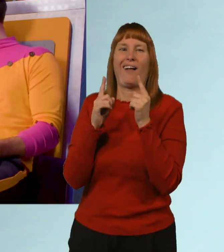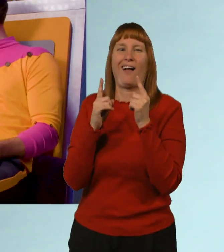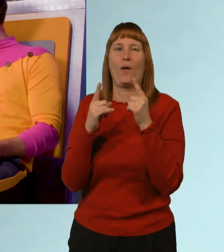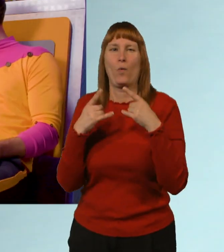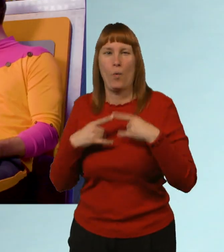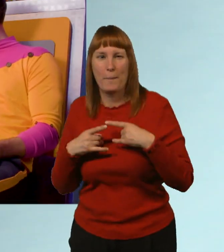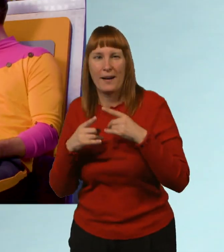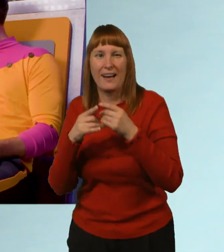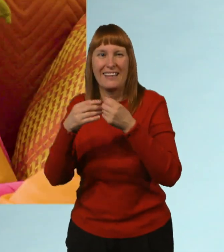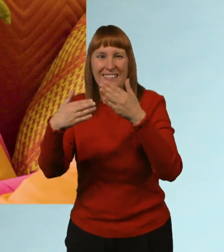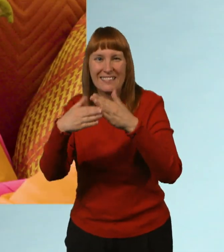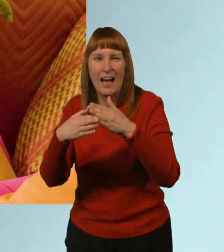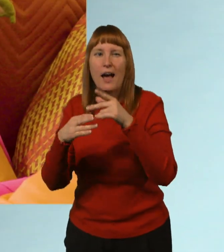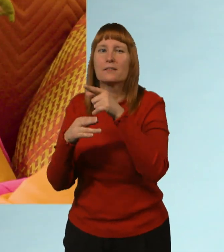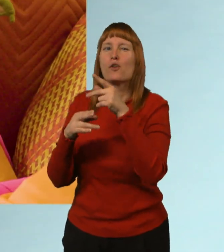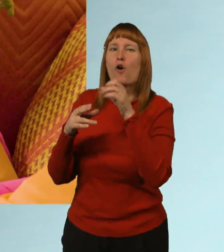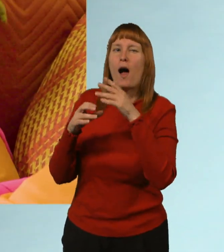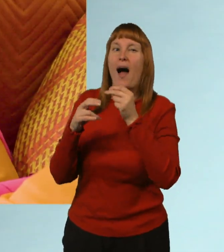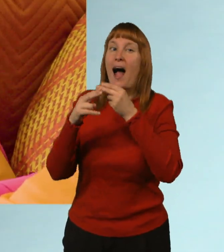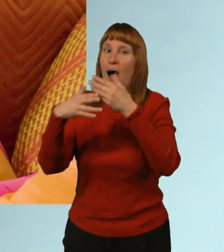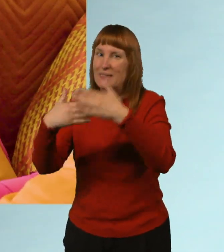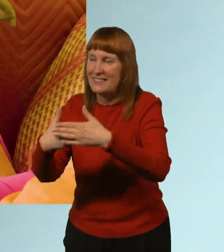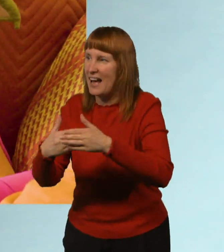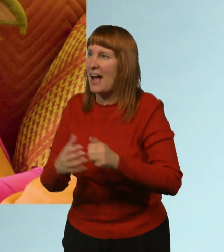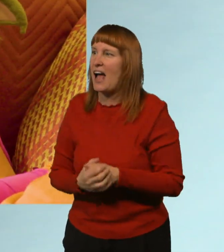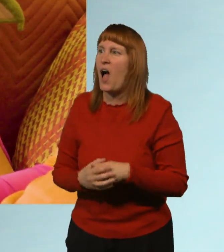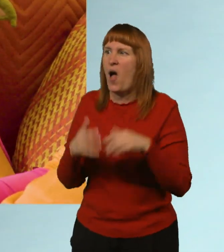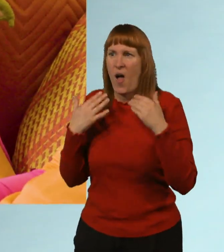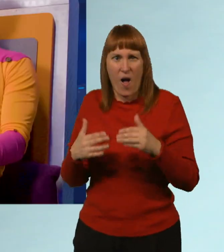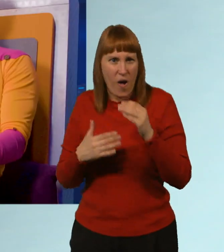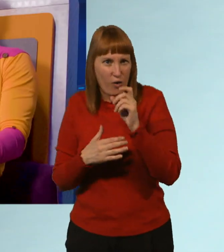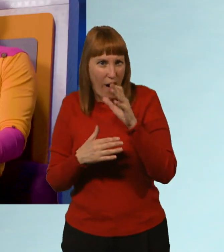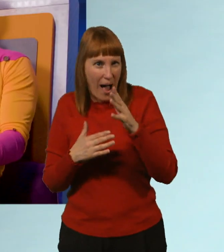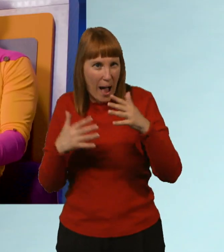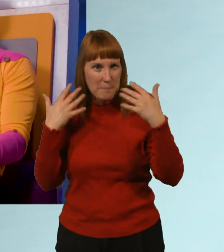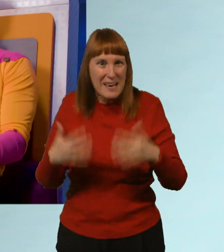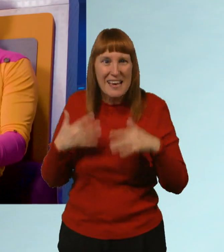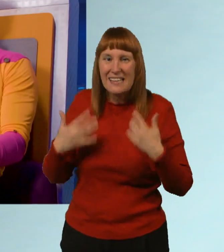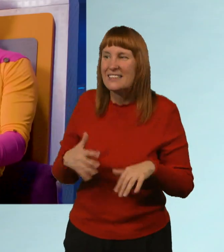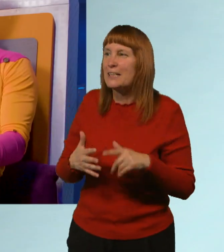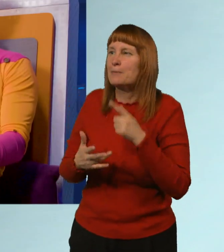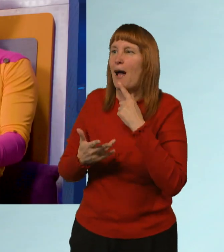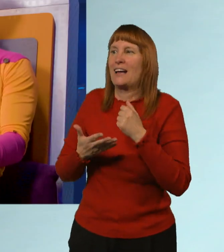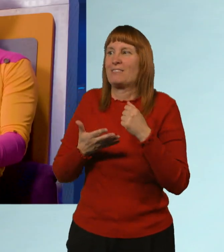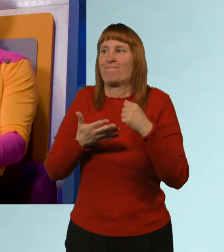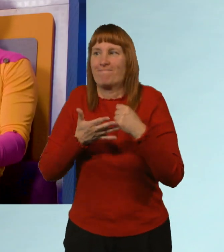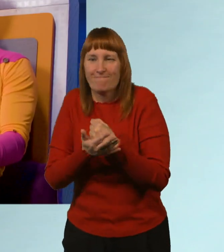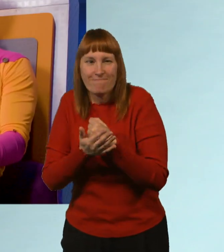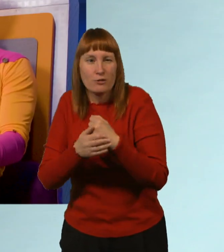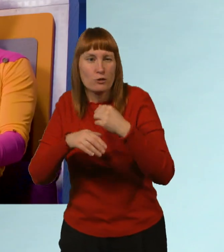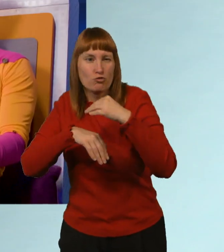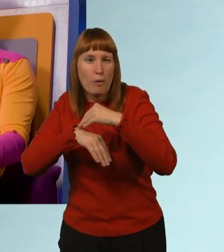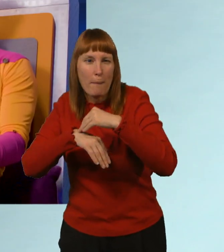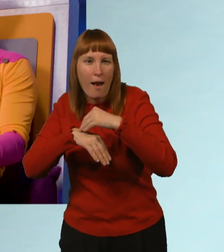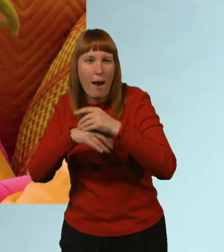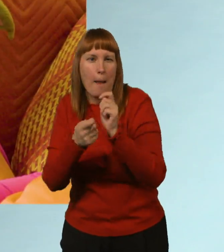skeletons are on the outside. Coral is amazing! Yes, but unfortunately it's in trouble because the ocean is becoming